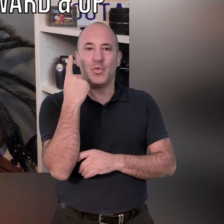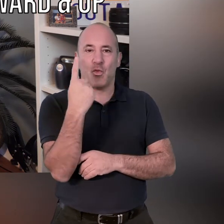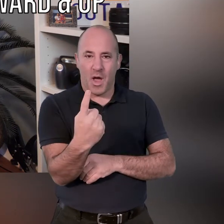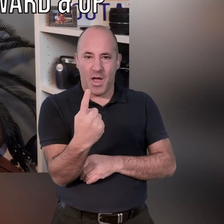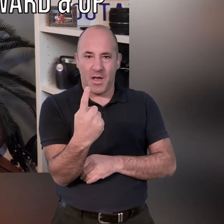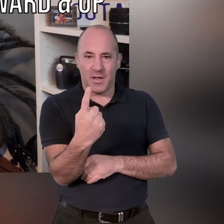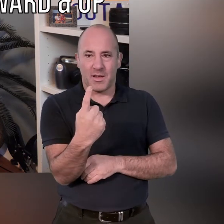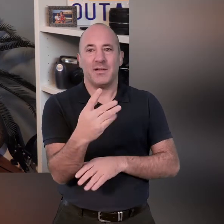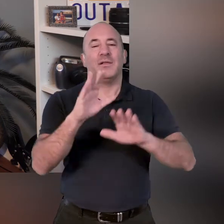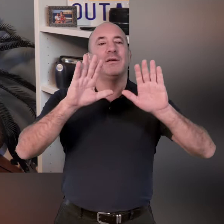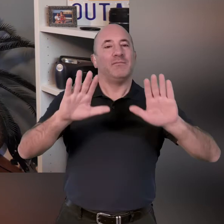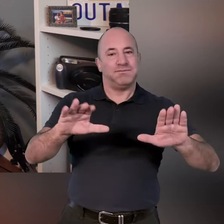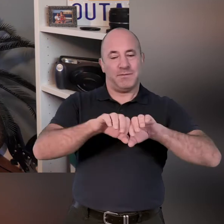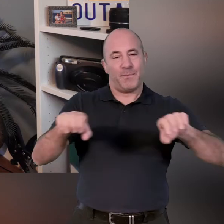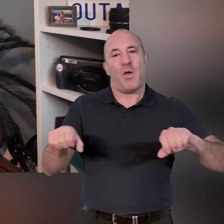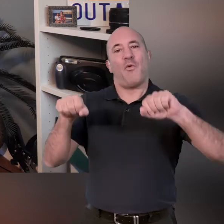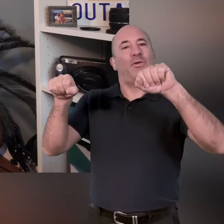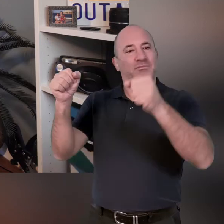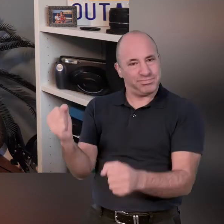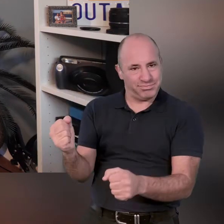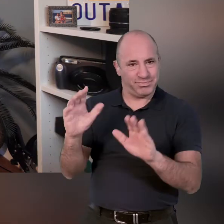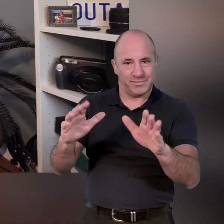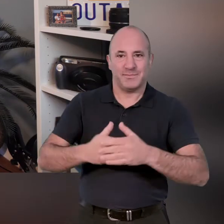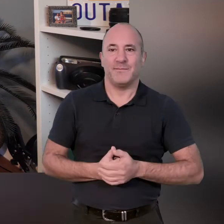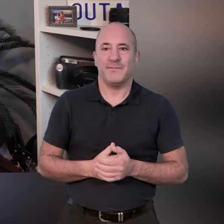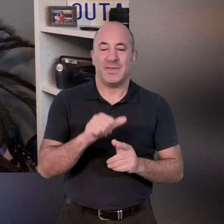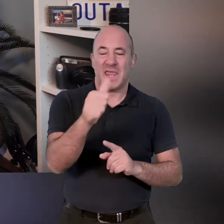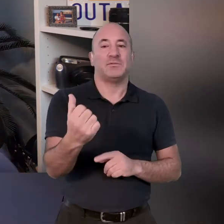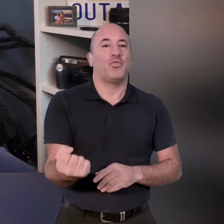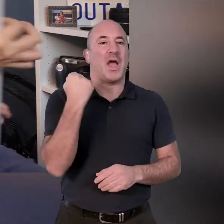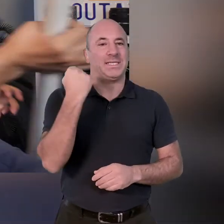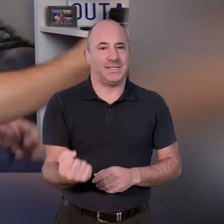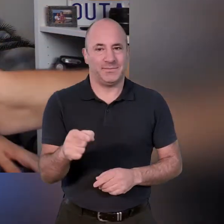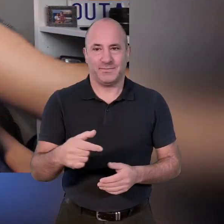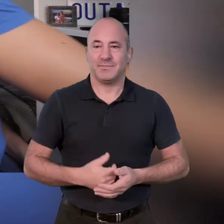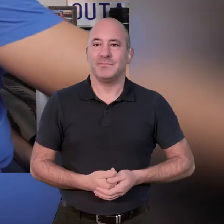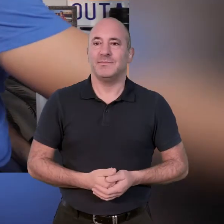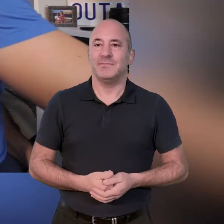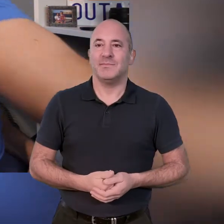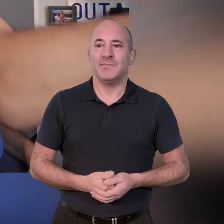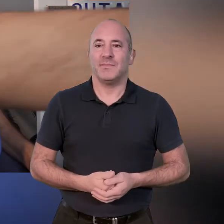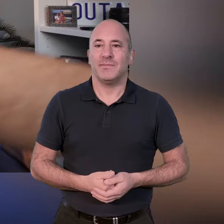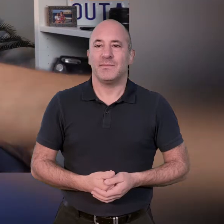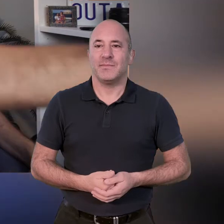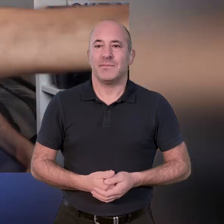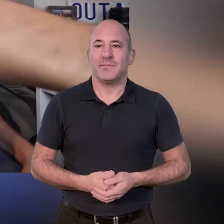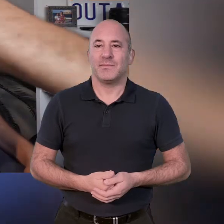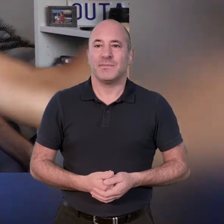two one resting that pole down grabbing the weight